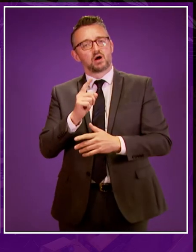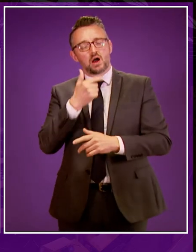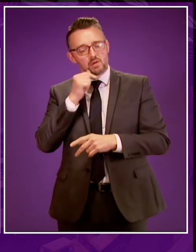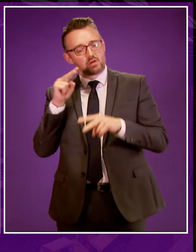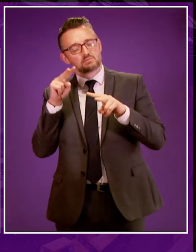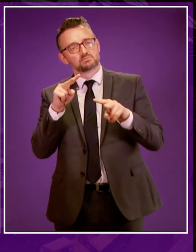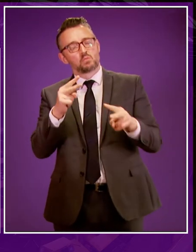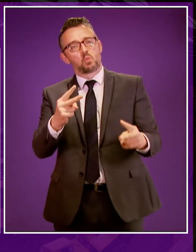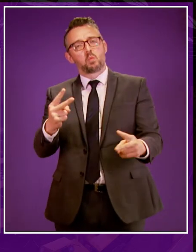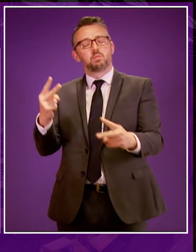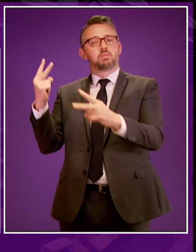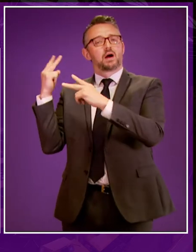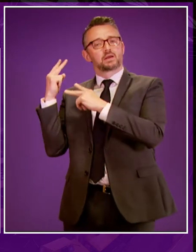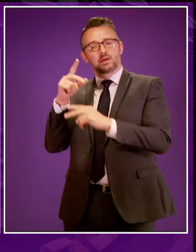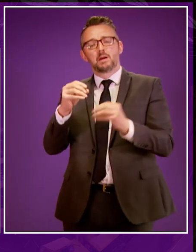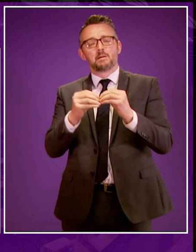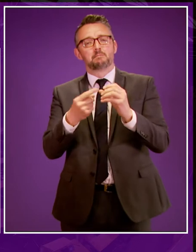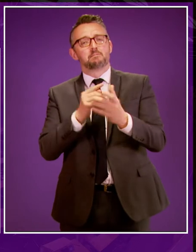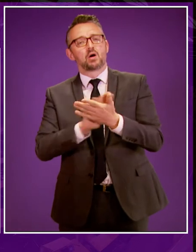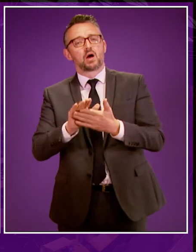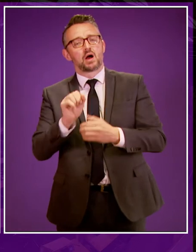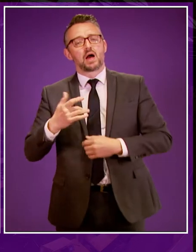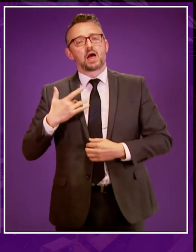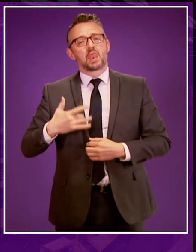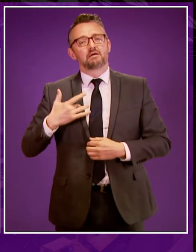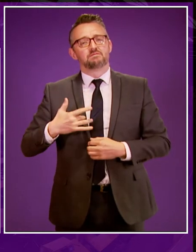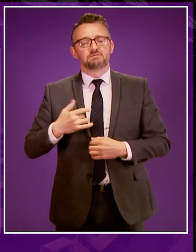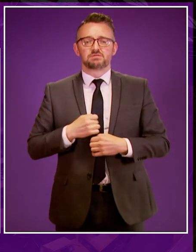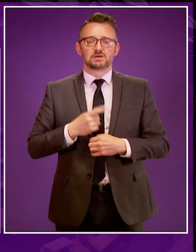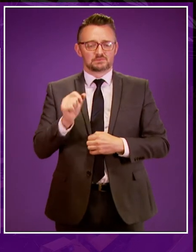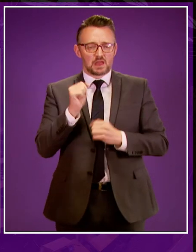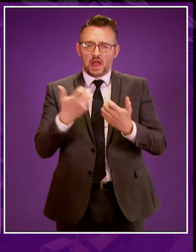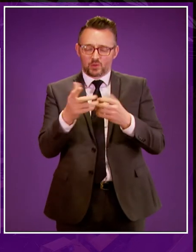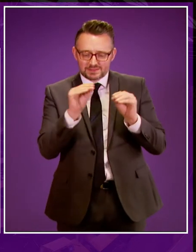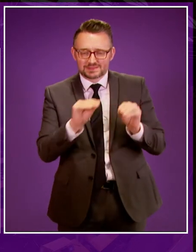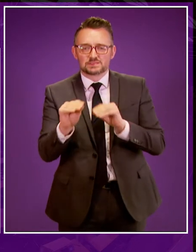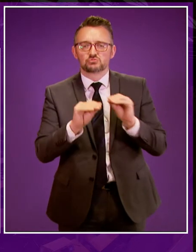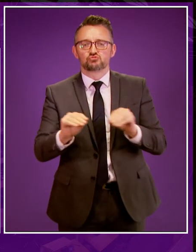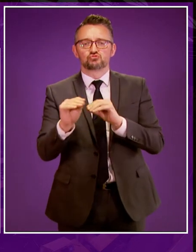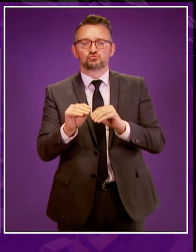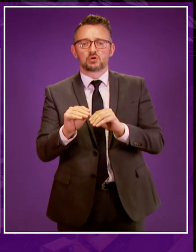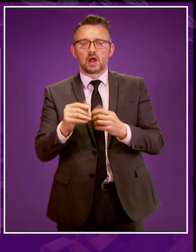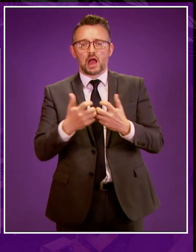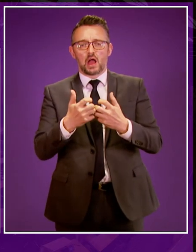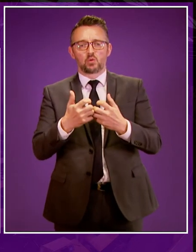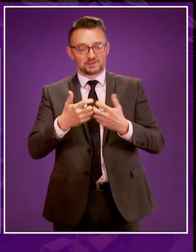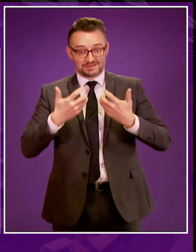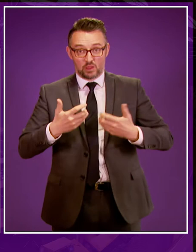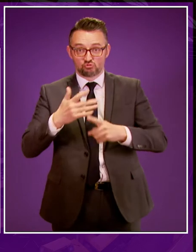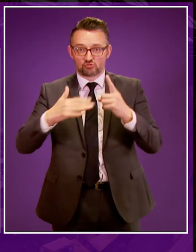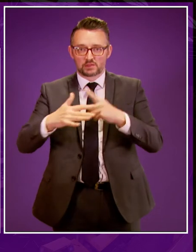to reflect on Baha'u'llah's life, his teachings and their implications for today's society.